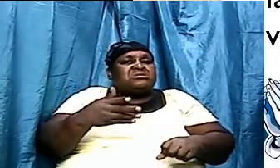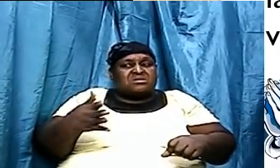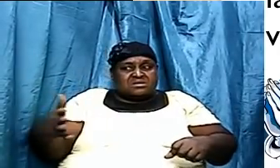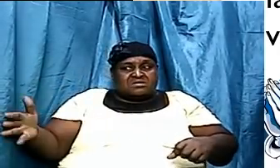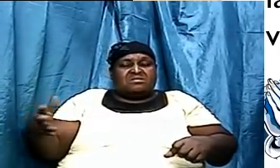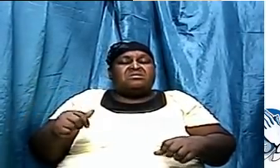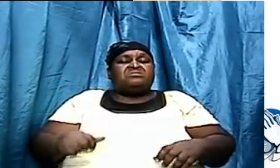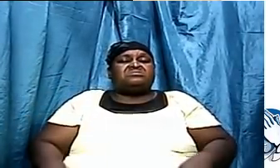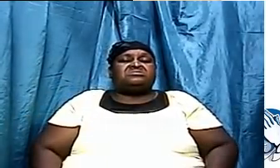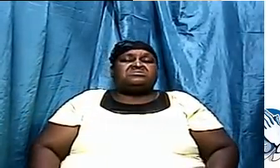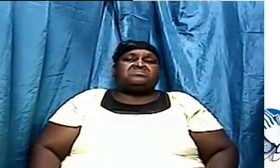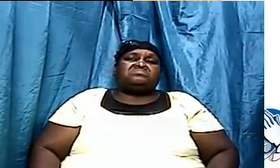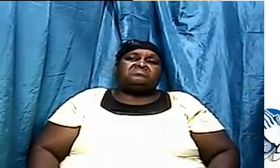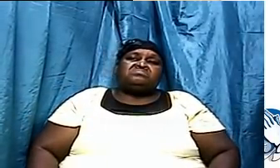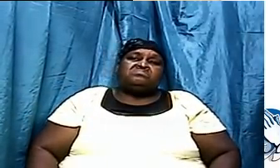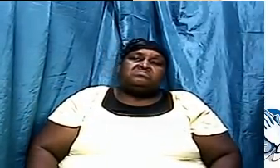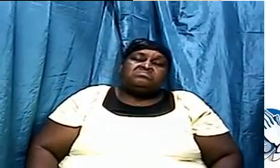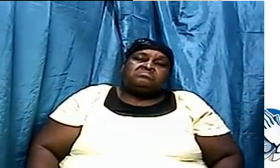astrology.